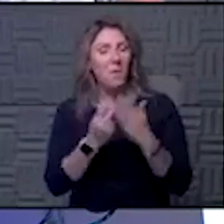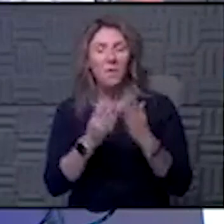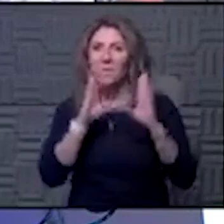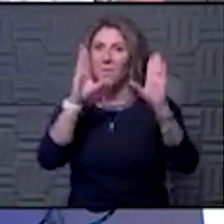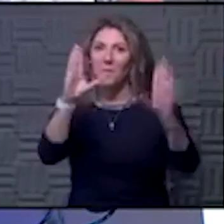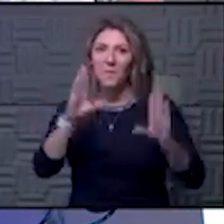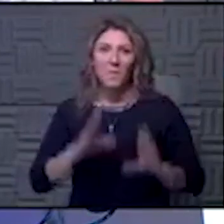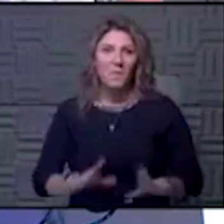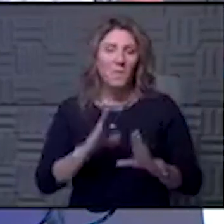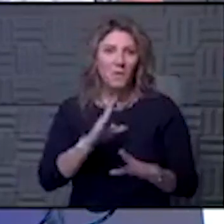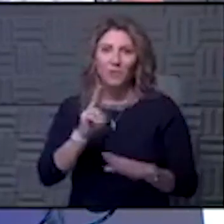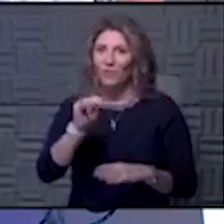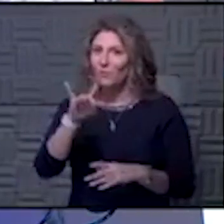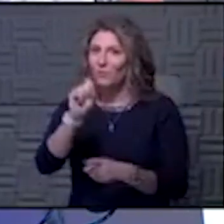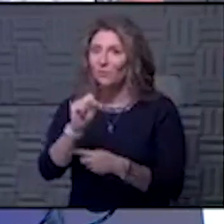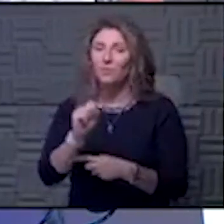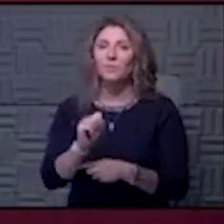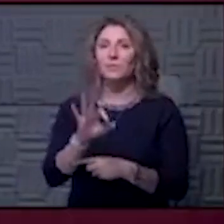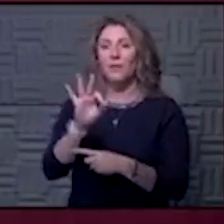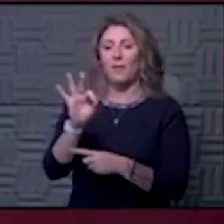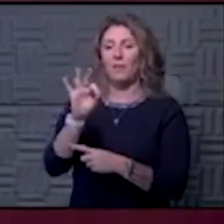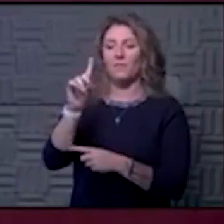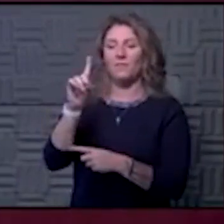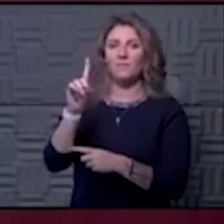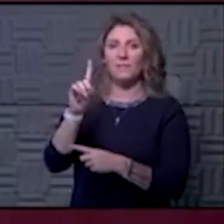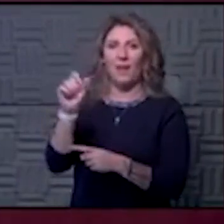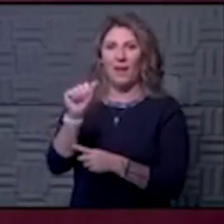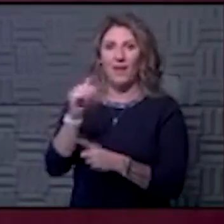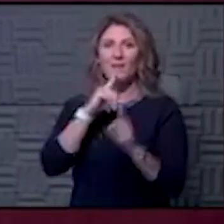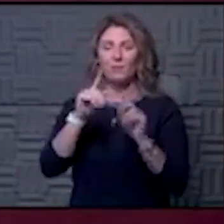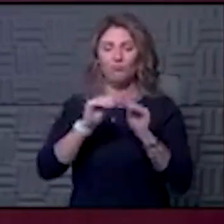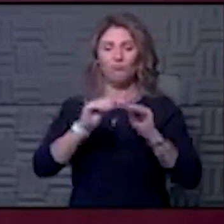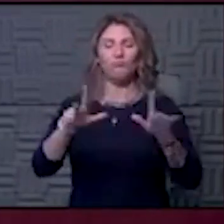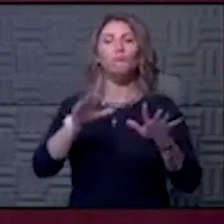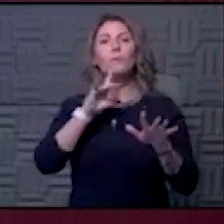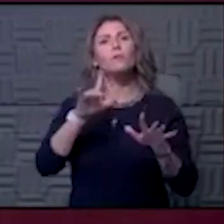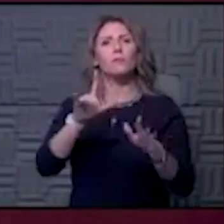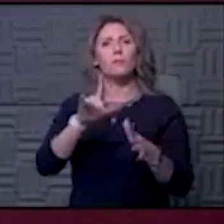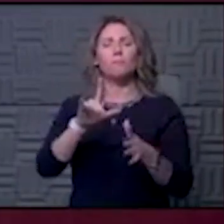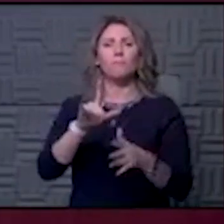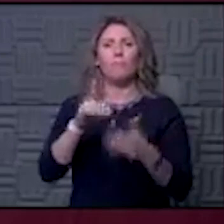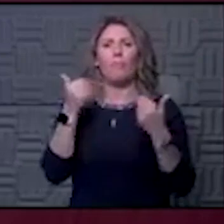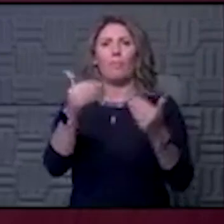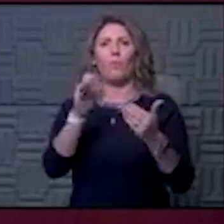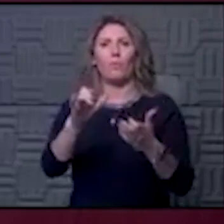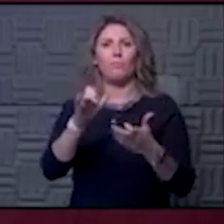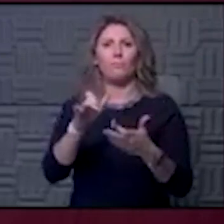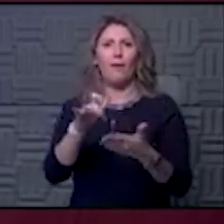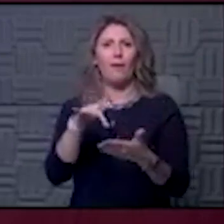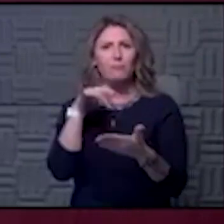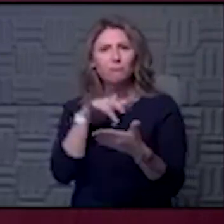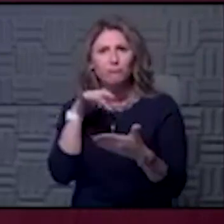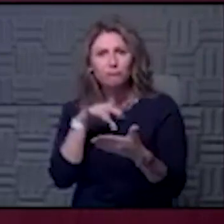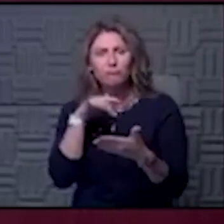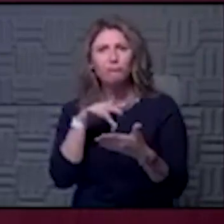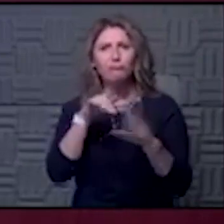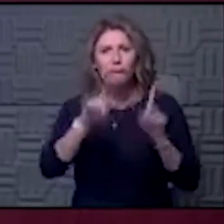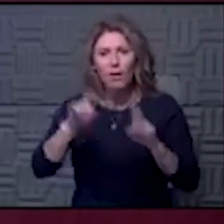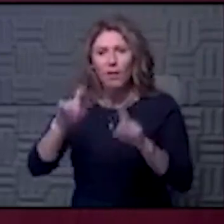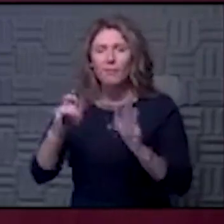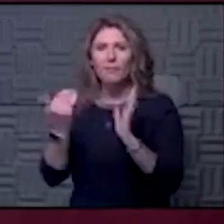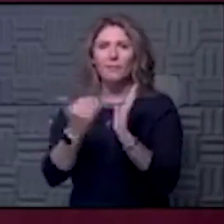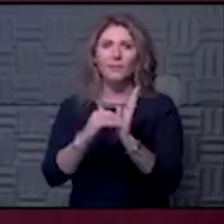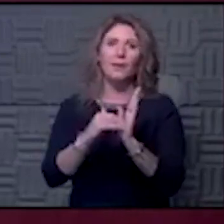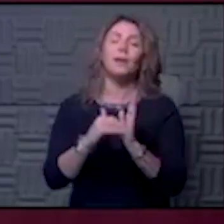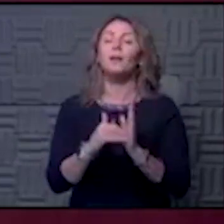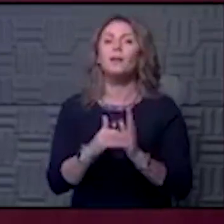That is correct. So the FDA has released that trial again. And so we're moving forward with that. And obviously in the area, not